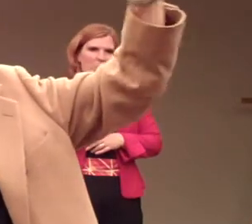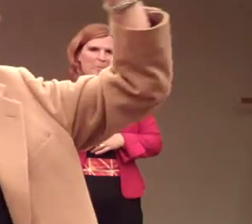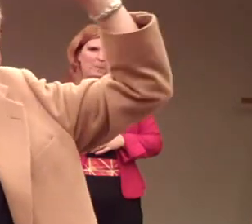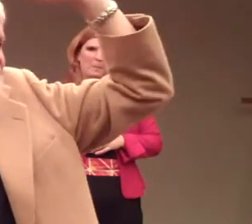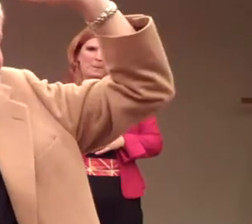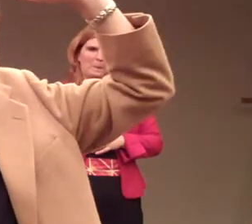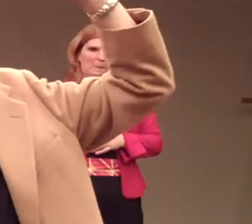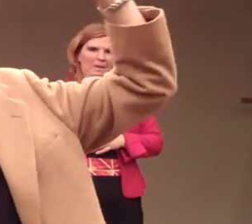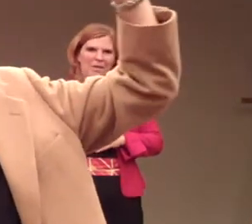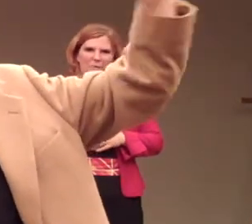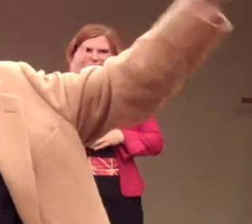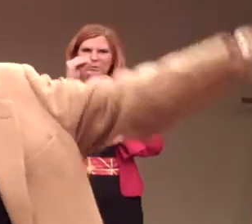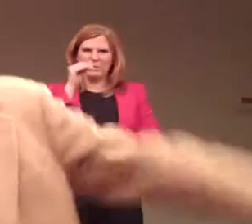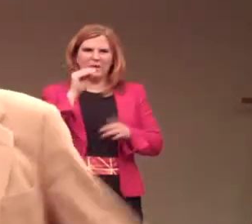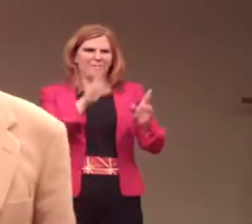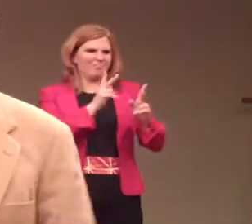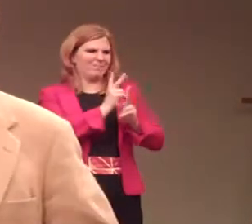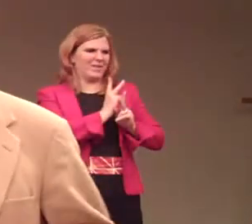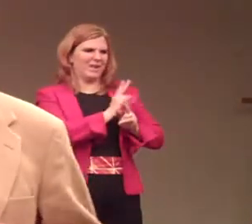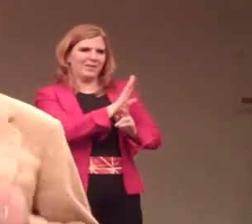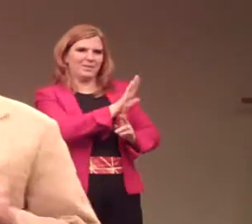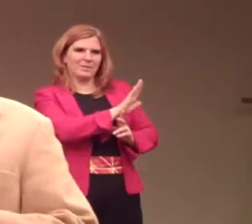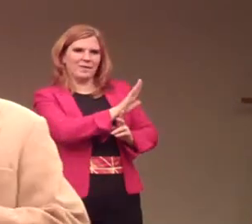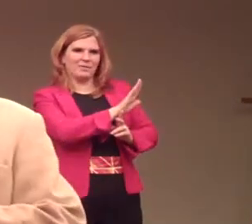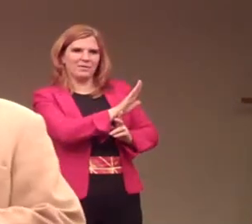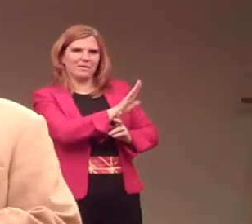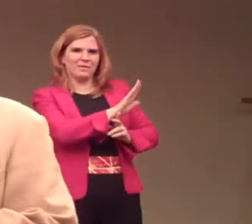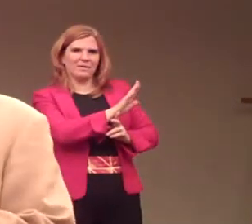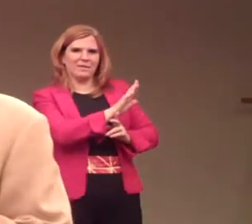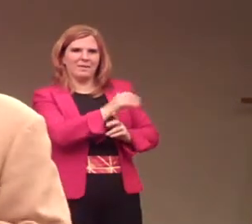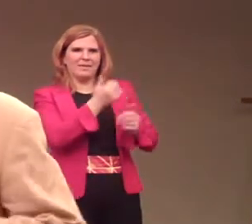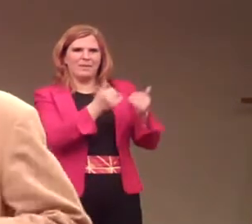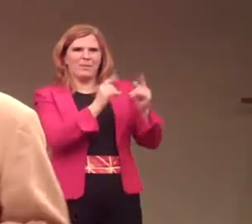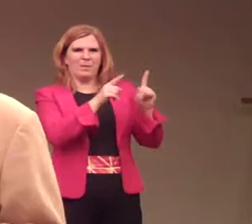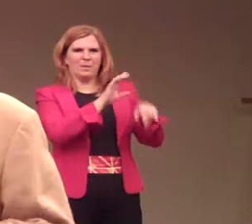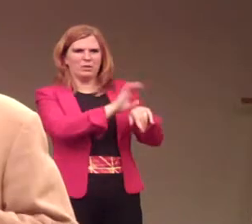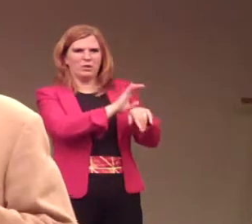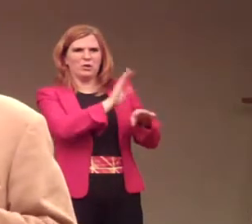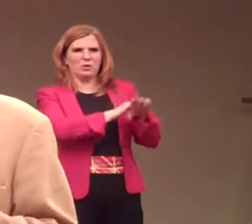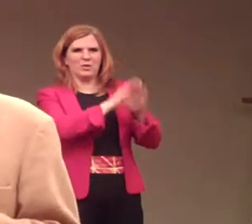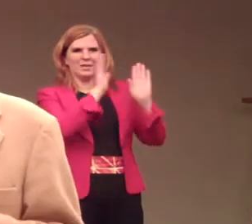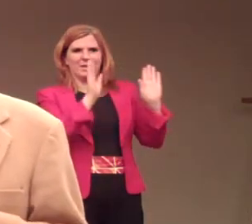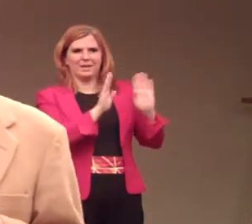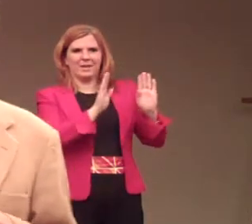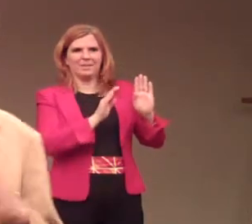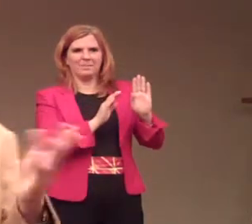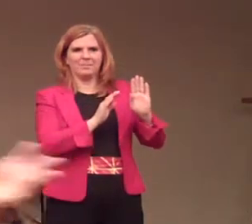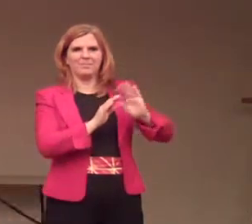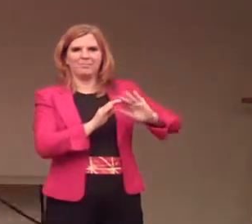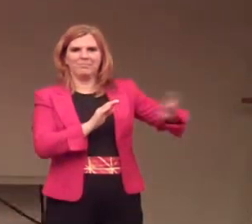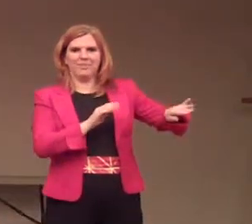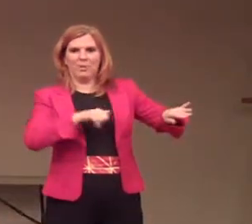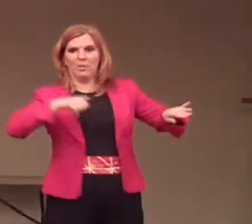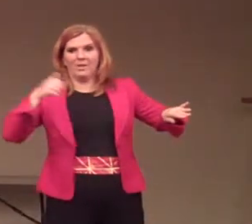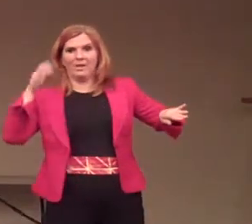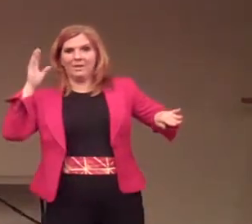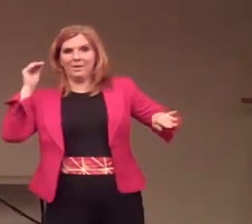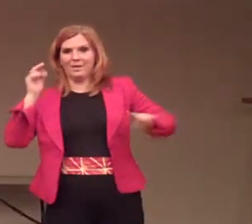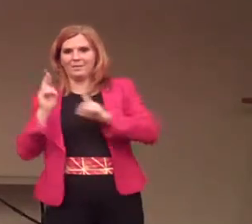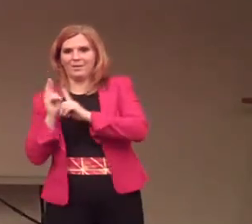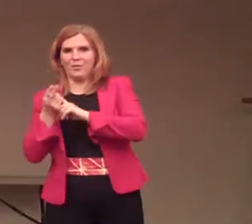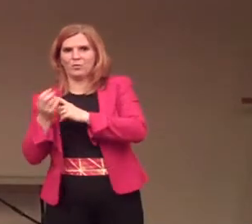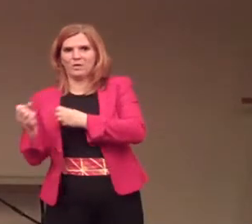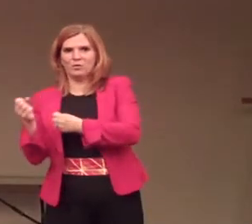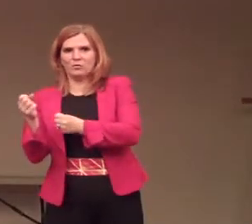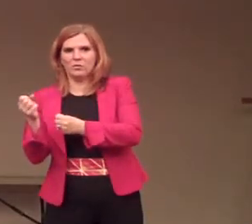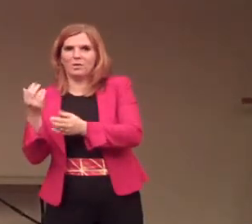You know, those guys could take care of themselves. You know, those guys probably even went to church on Sunday. Whereas the guys down on Hotel